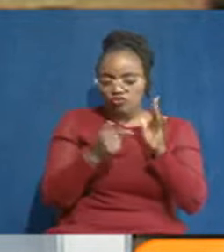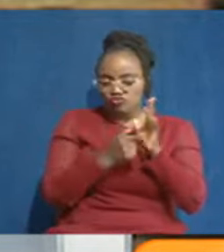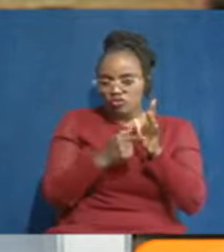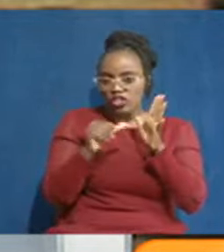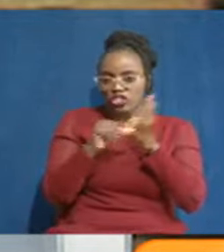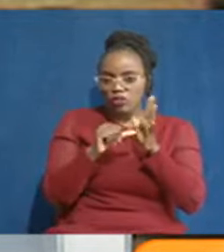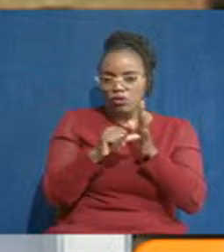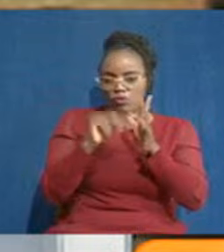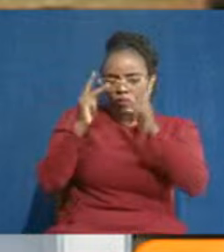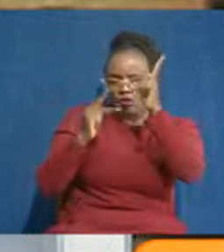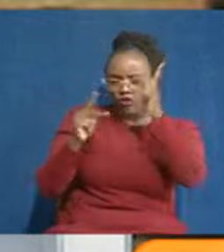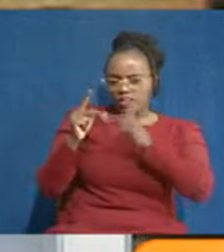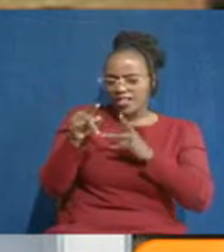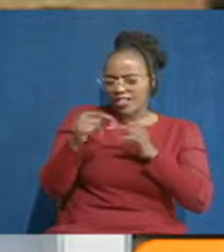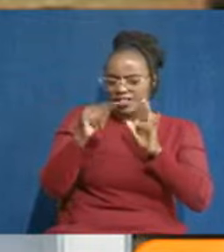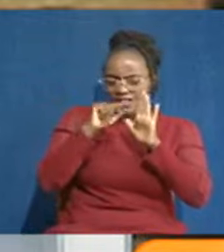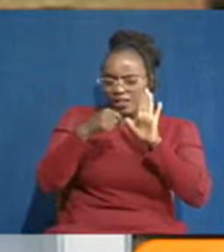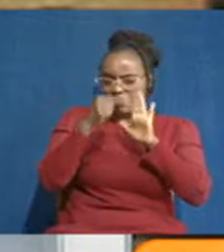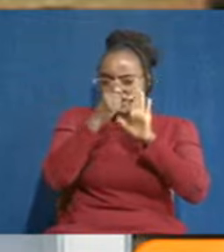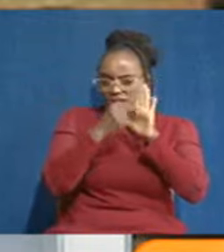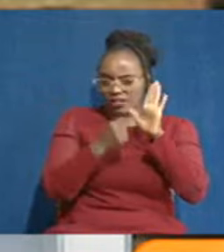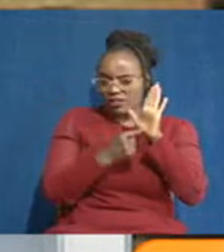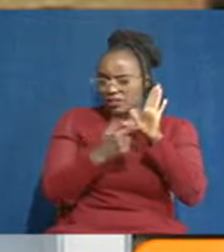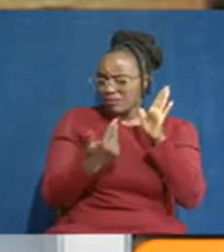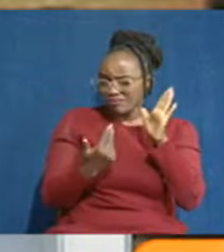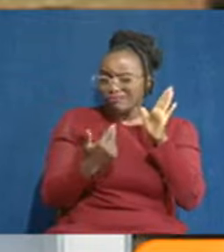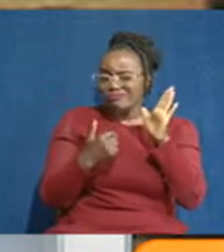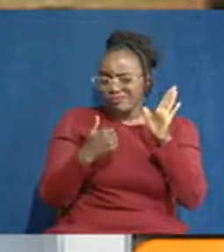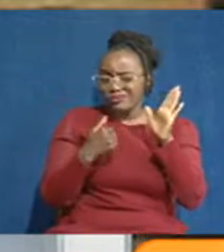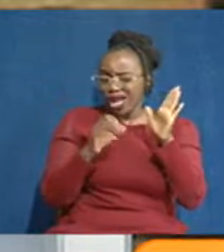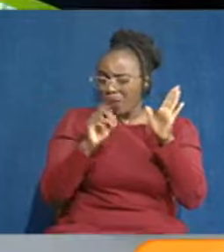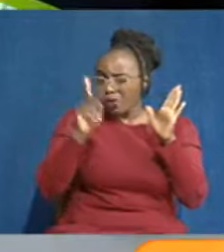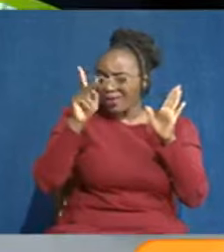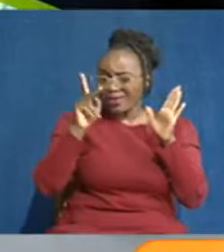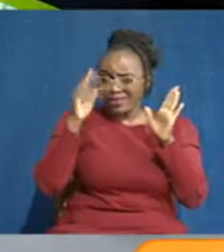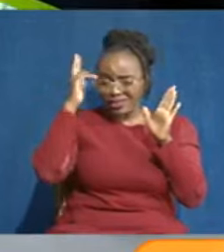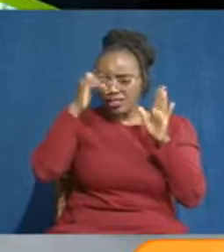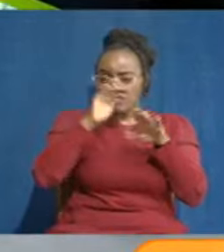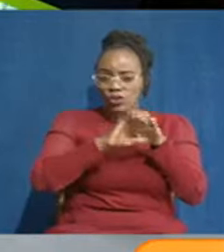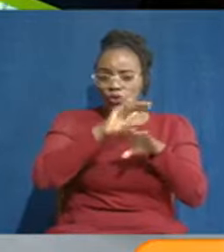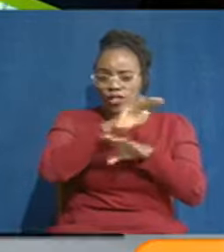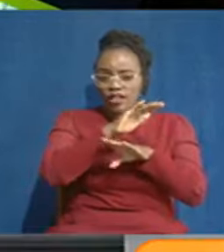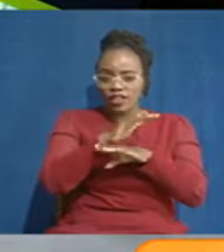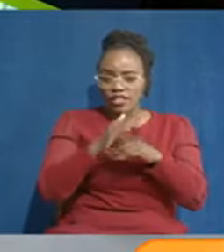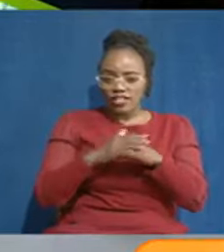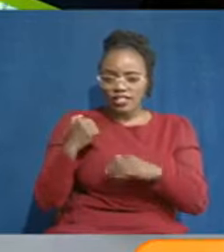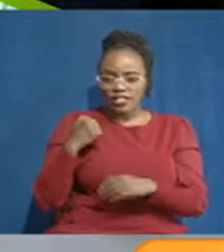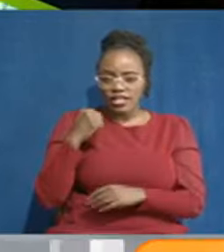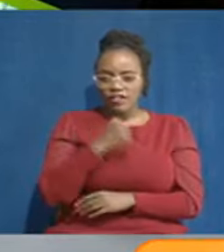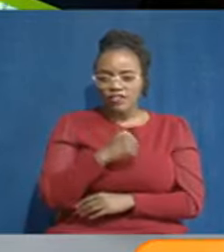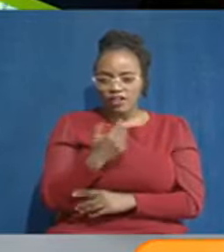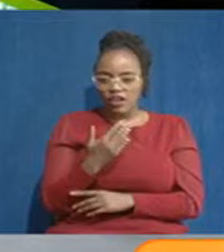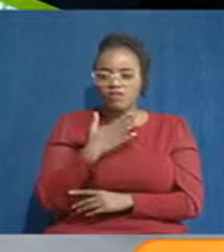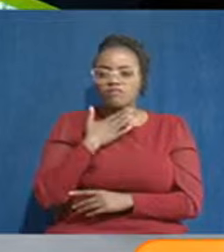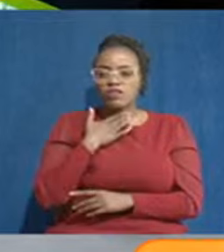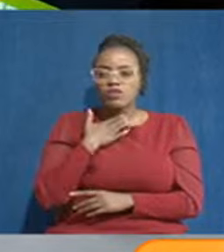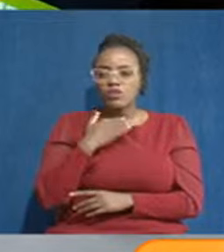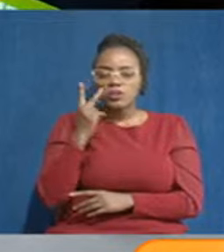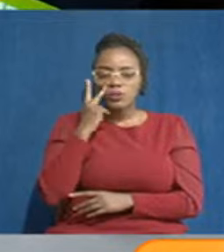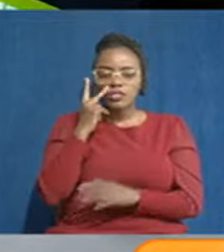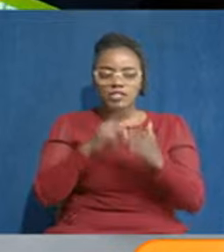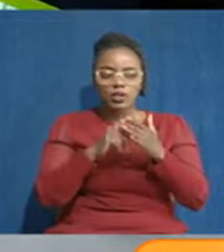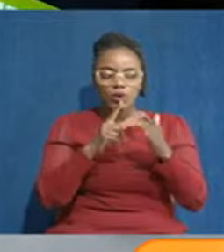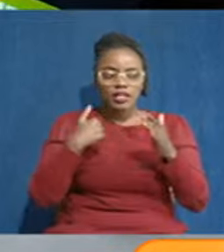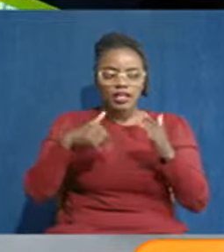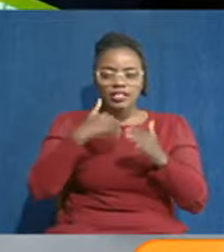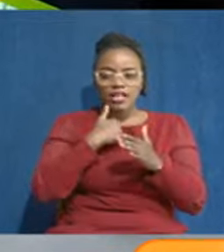stalemate. Prof, are those demands reasonable? Good evening, Trevor. However, I want to say that we